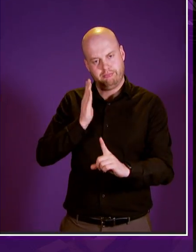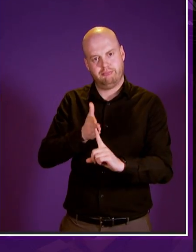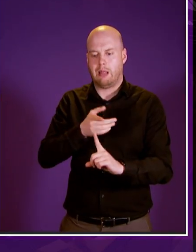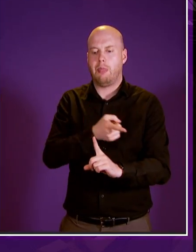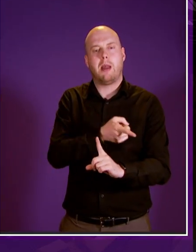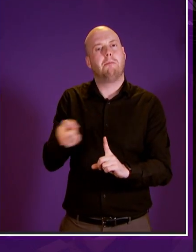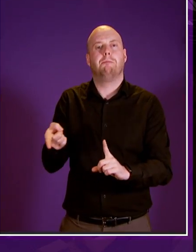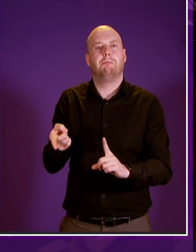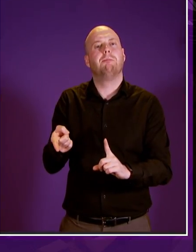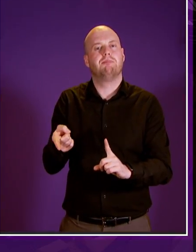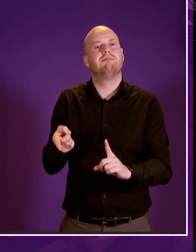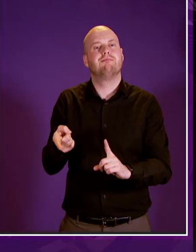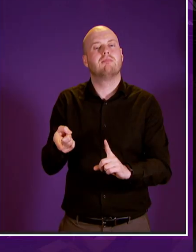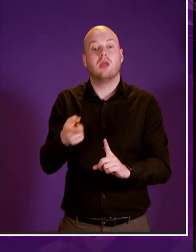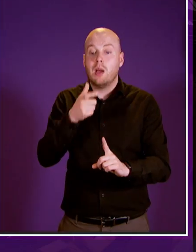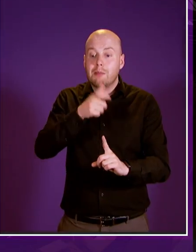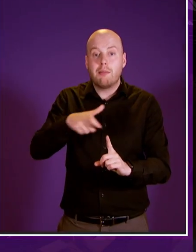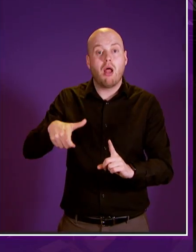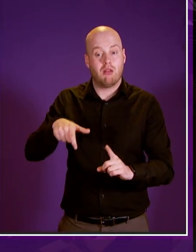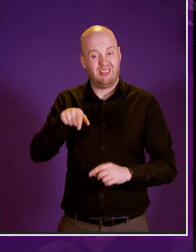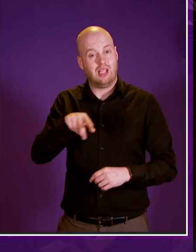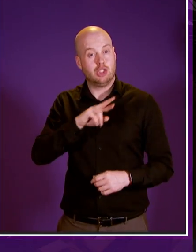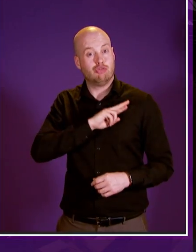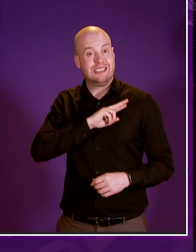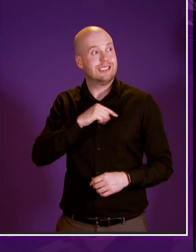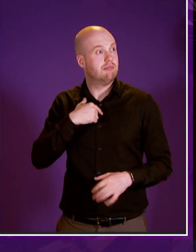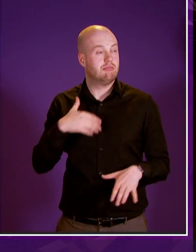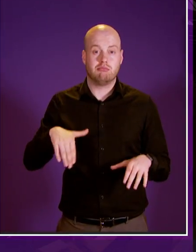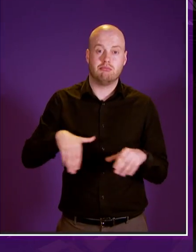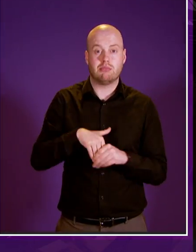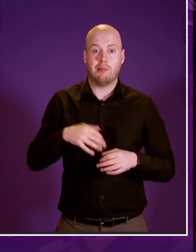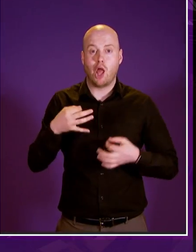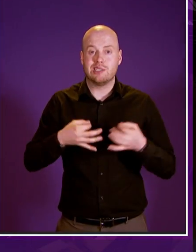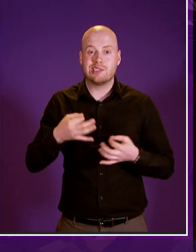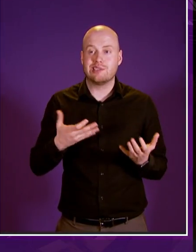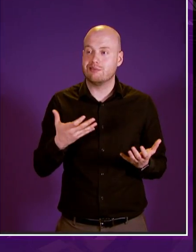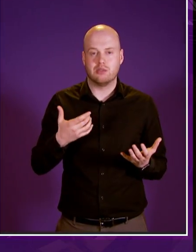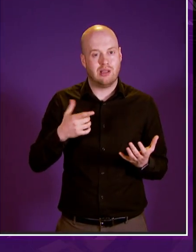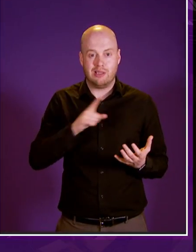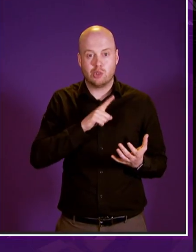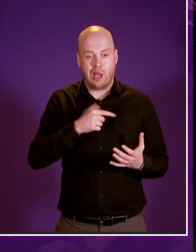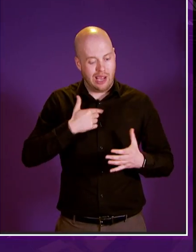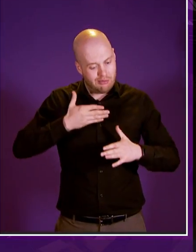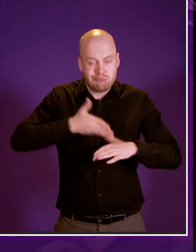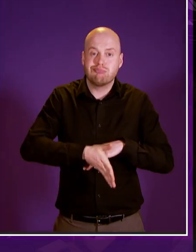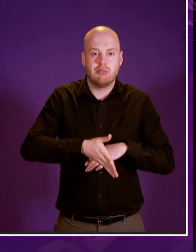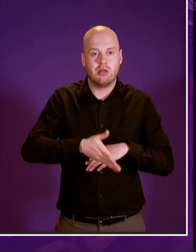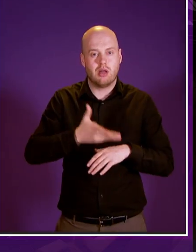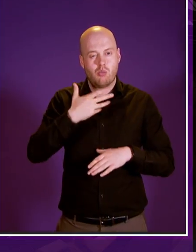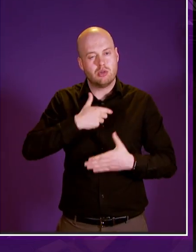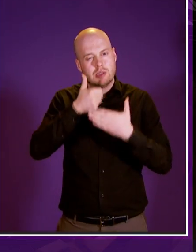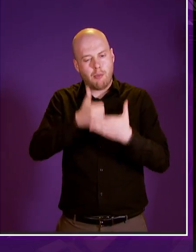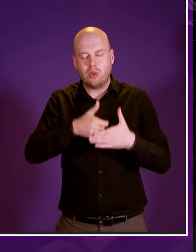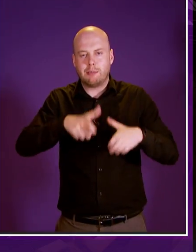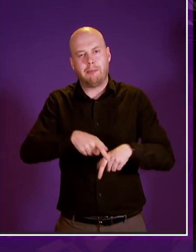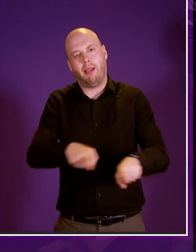of the process and for me people are the reason why i got involved in politics and the reason why i continue to do the work i do so i think we've got a